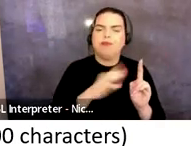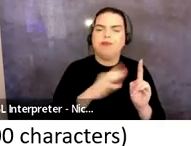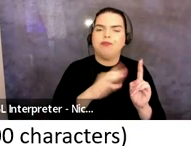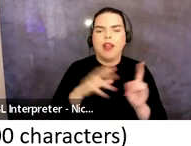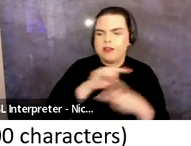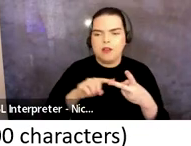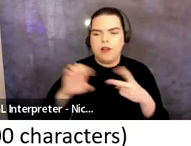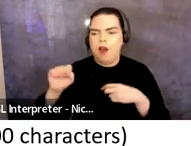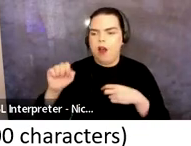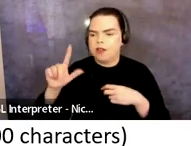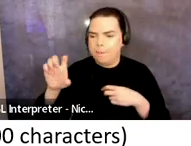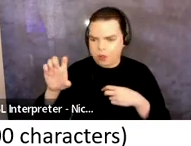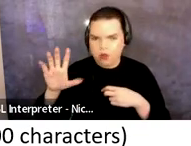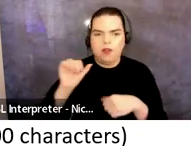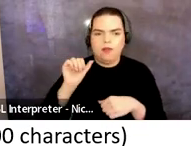characters.